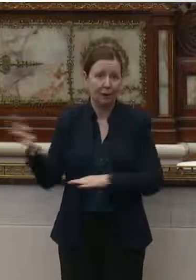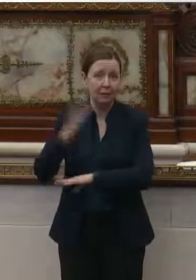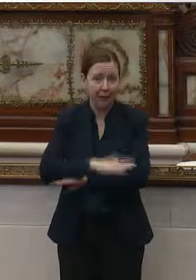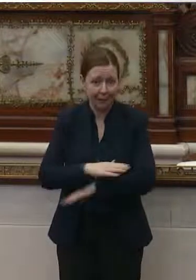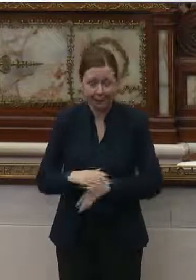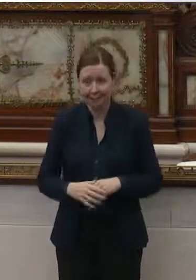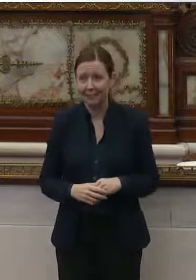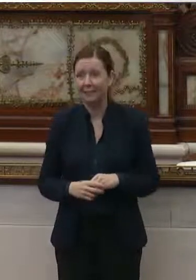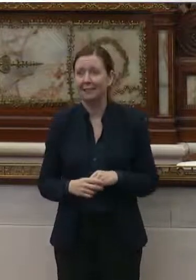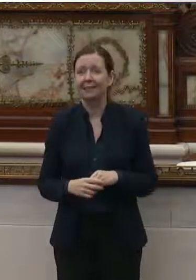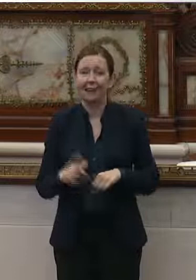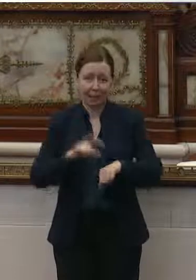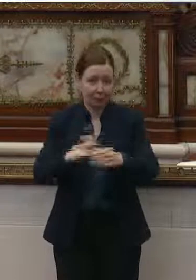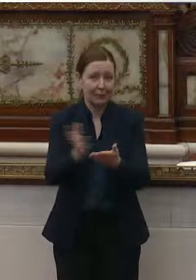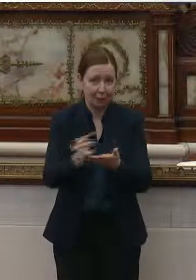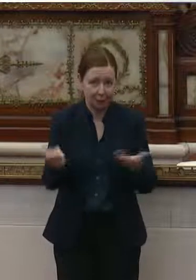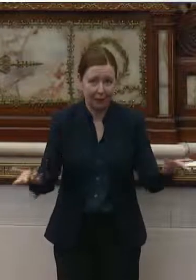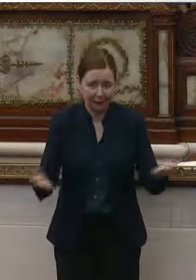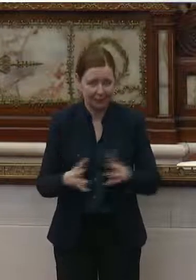Um,